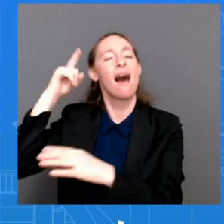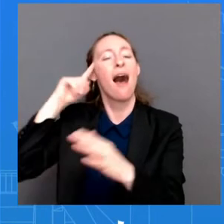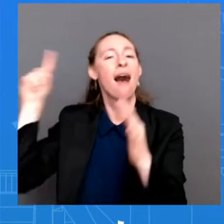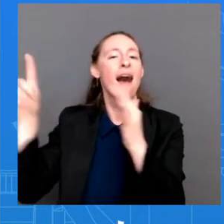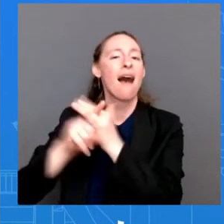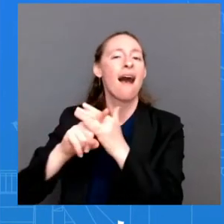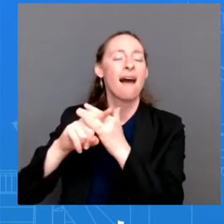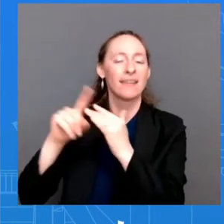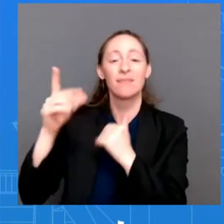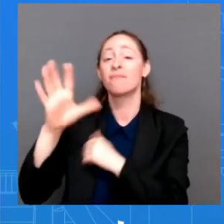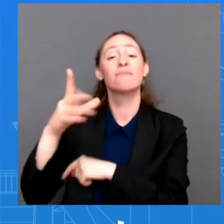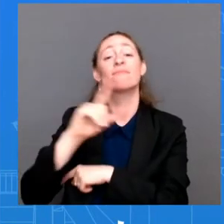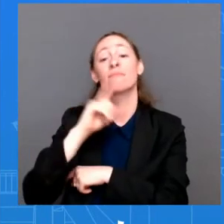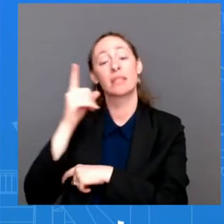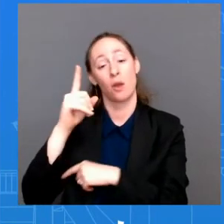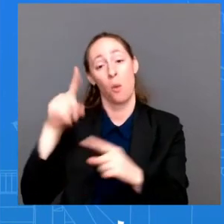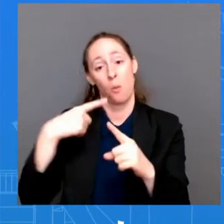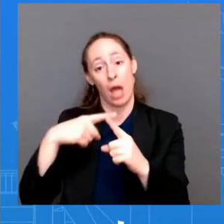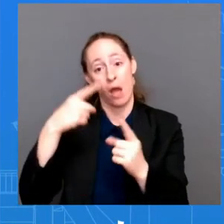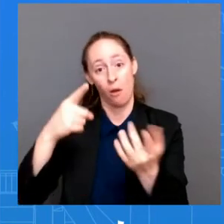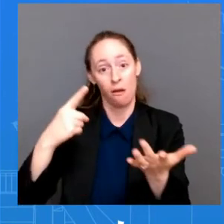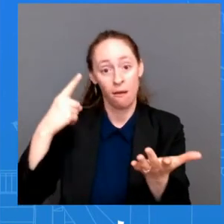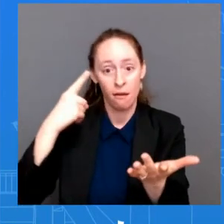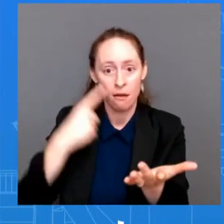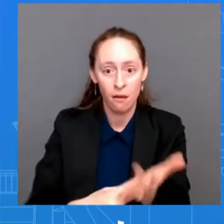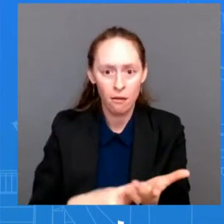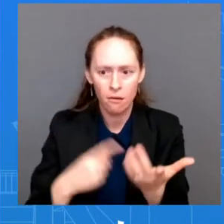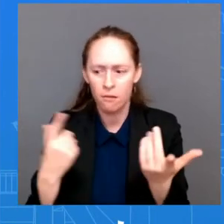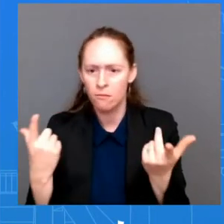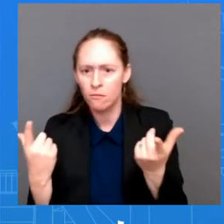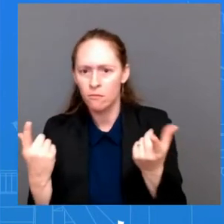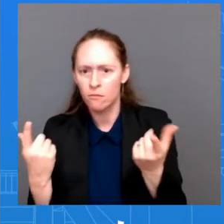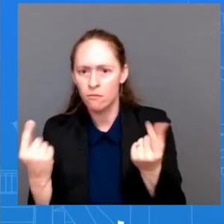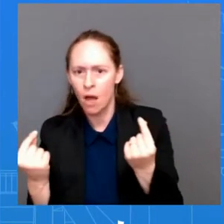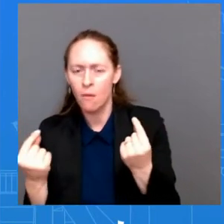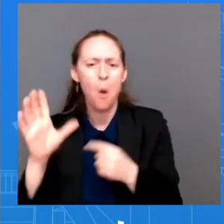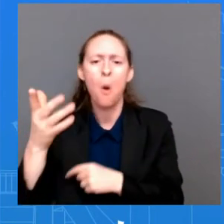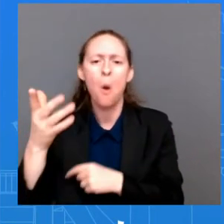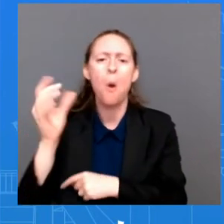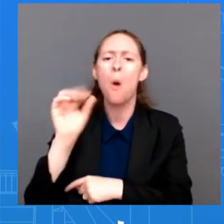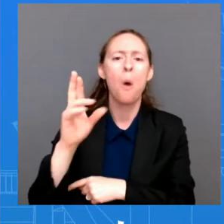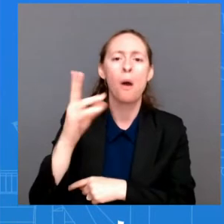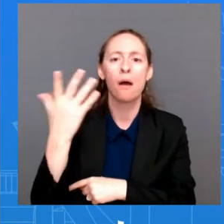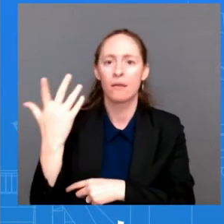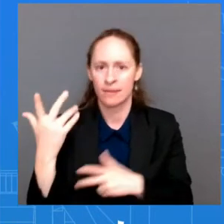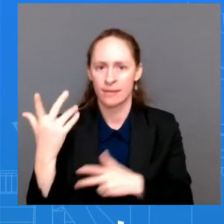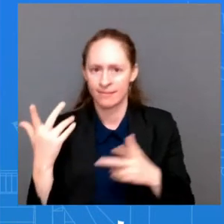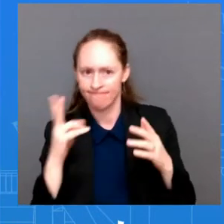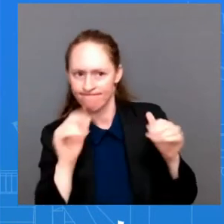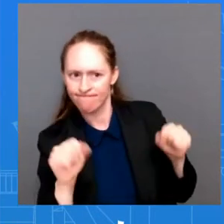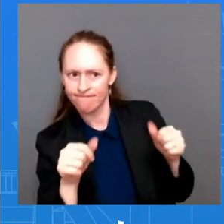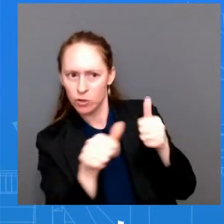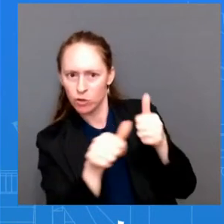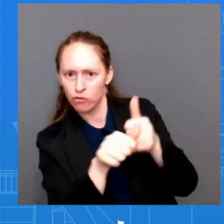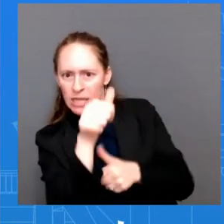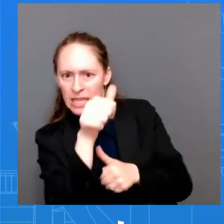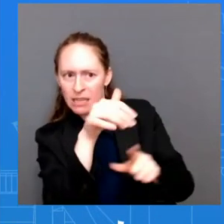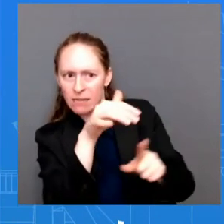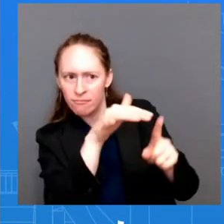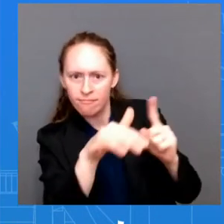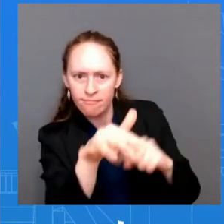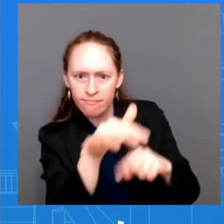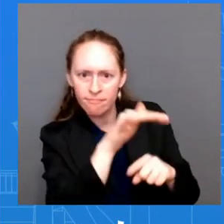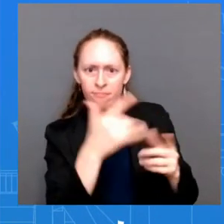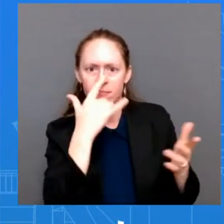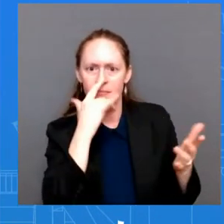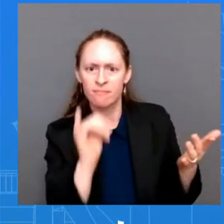or you threaten these kinds of potential operations, military operations and exercises